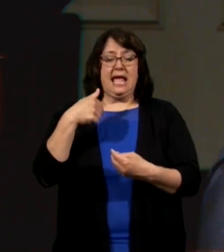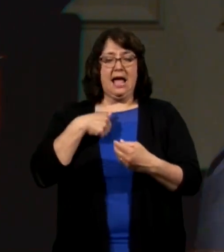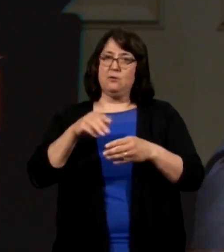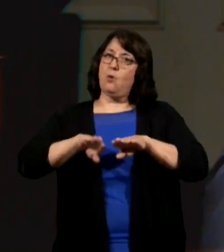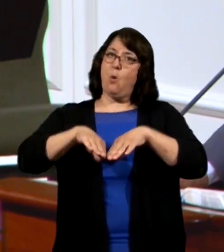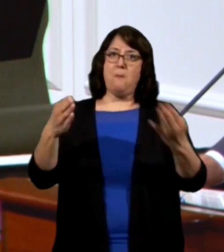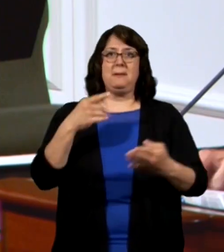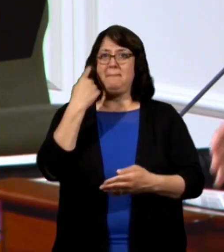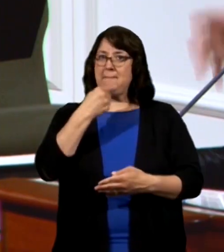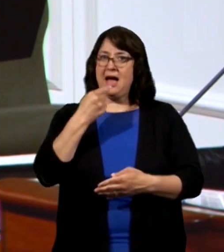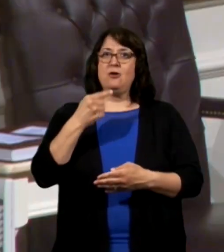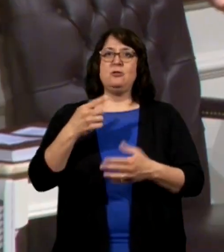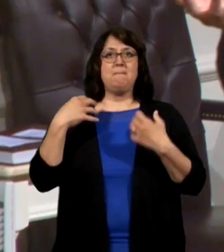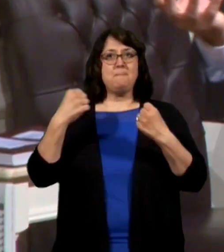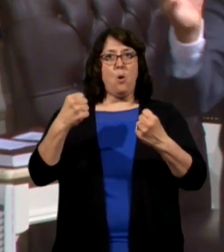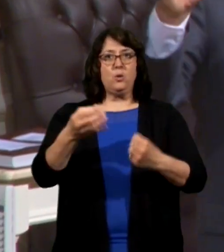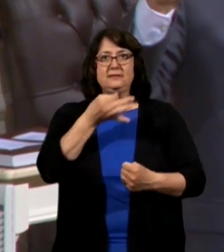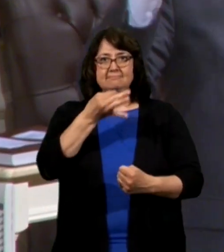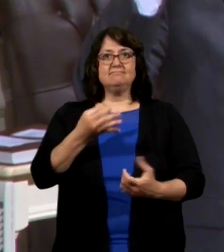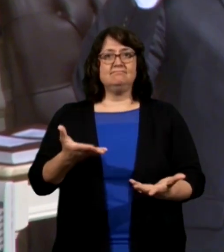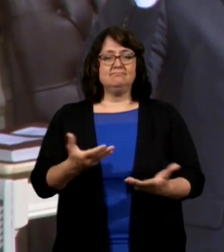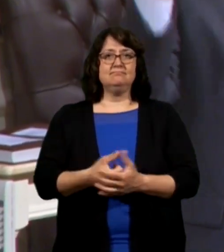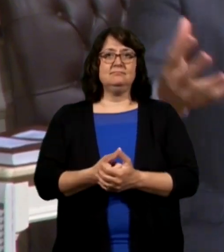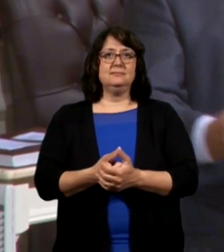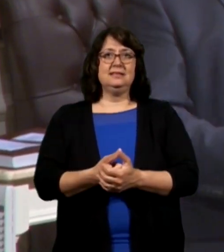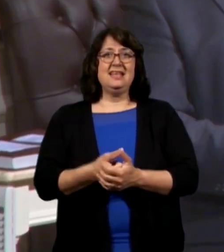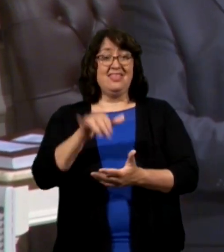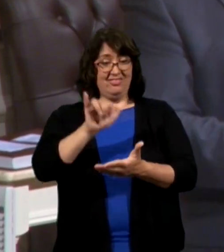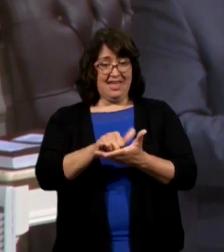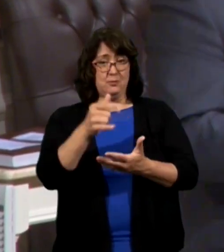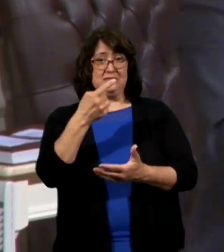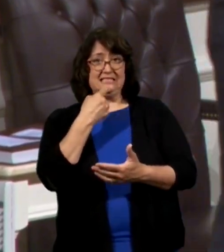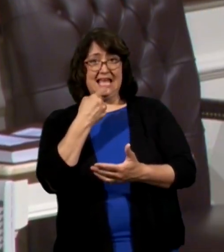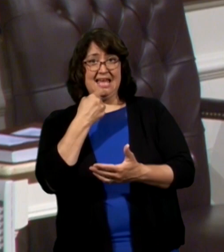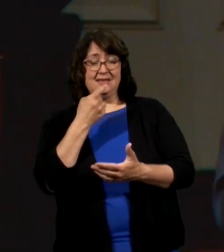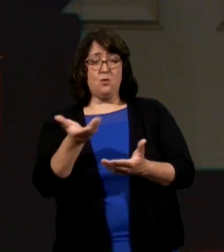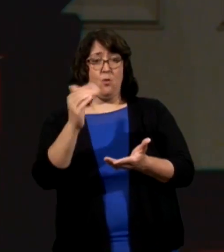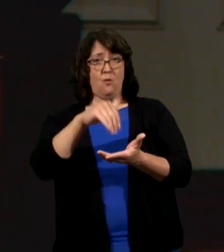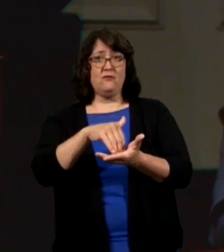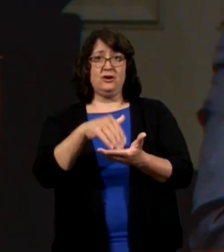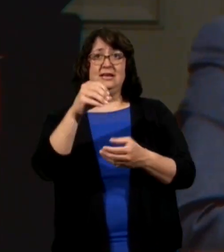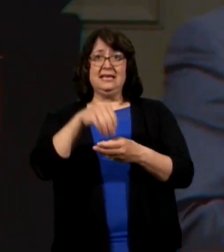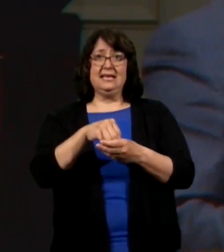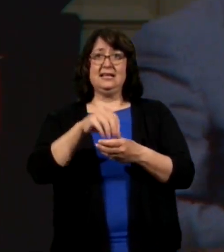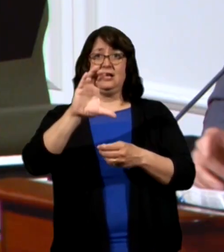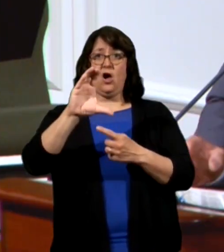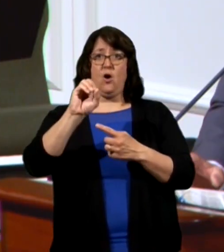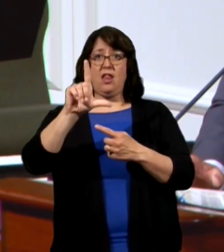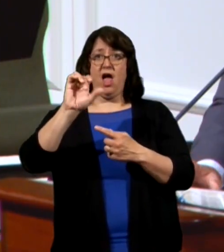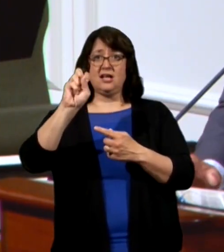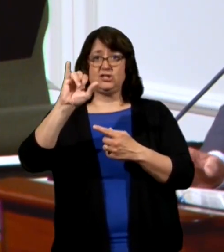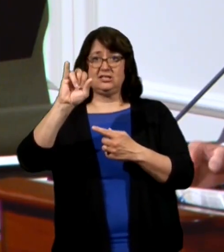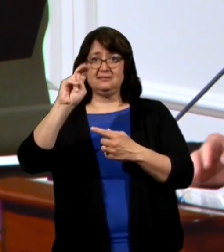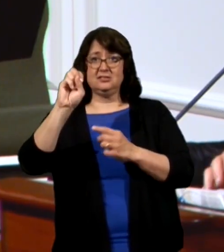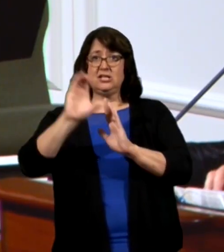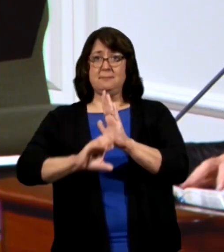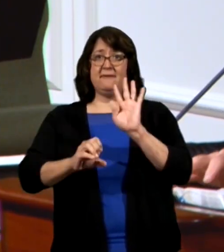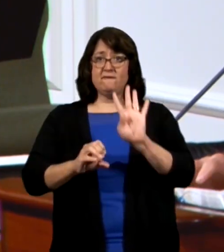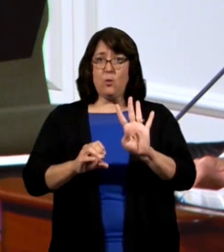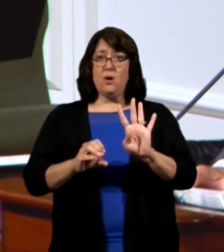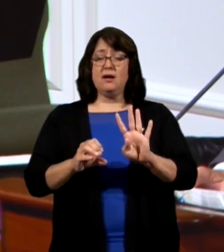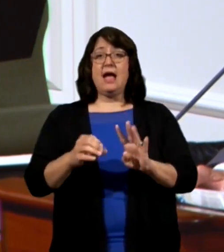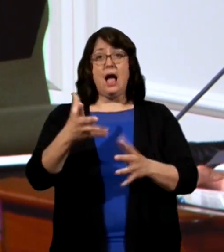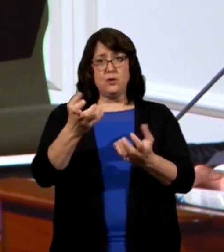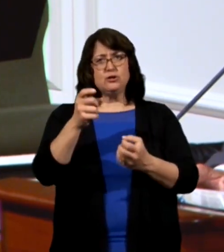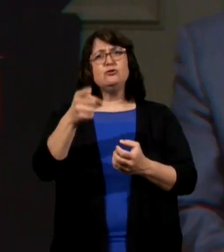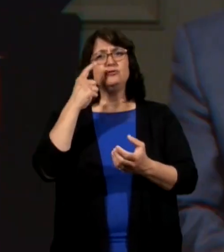boldly. This same thing is repeated in his letter to the Colossians chapter four. But I want you to particularly